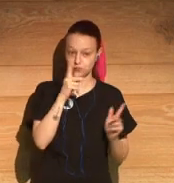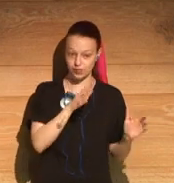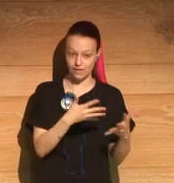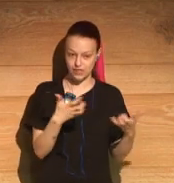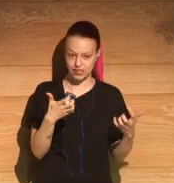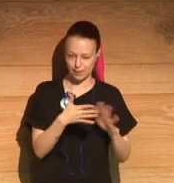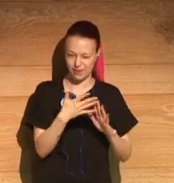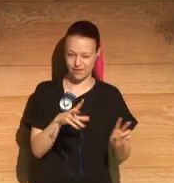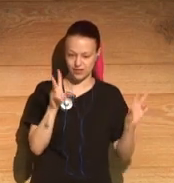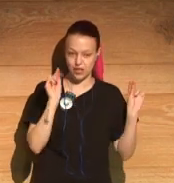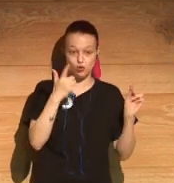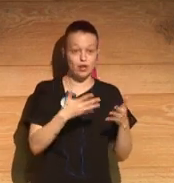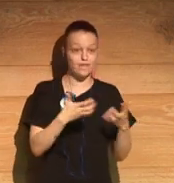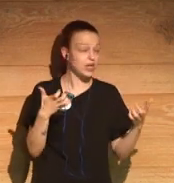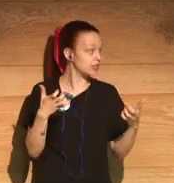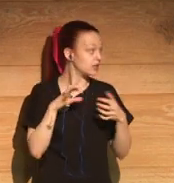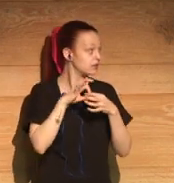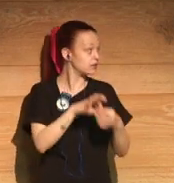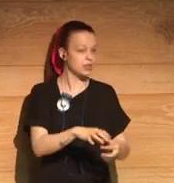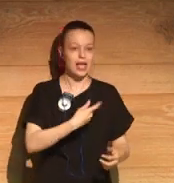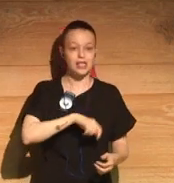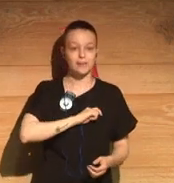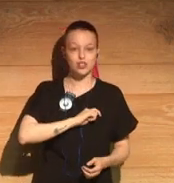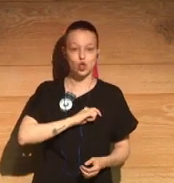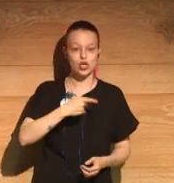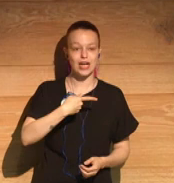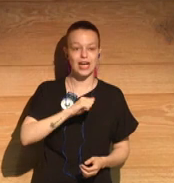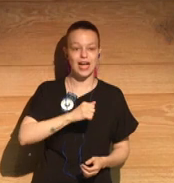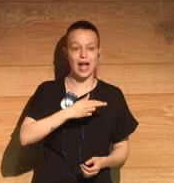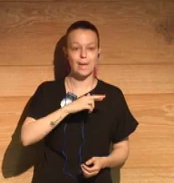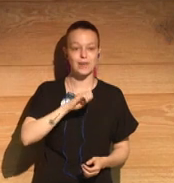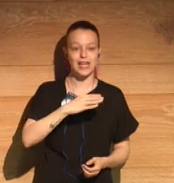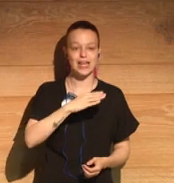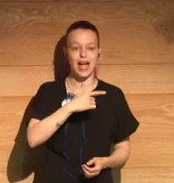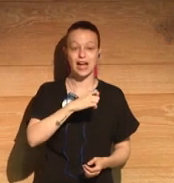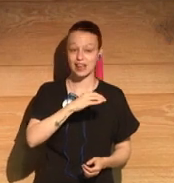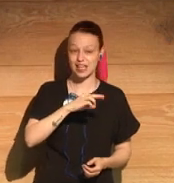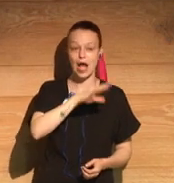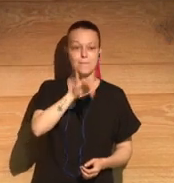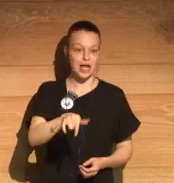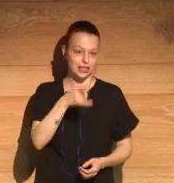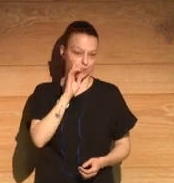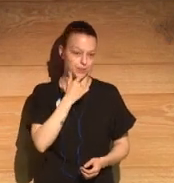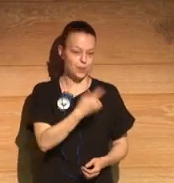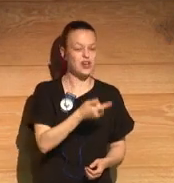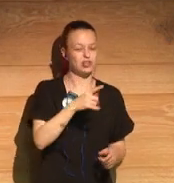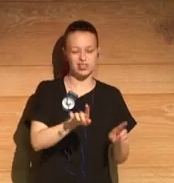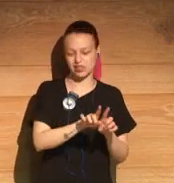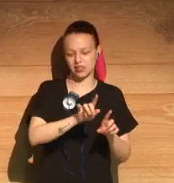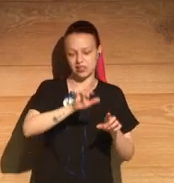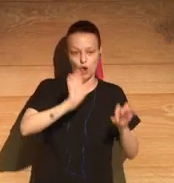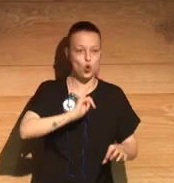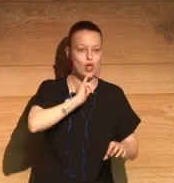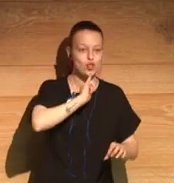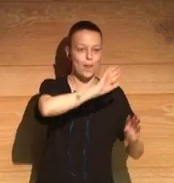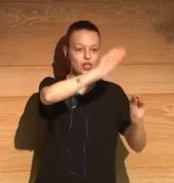Now, just like, there's a phrase that from Gabriel García Márquez that's attributed to him, but perhaps it comes